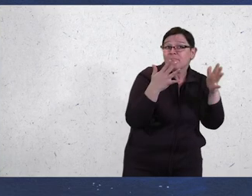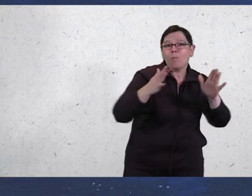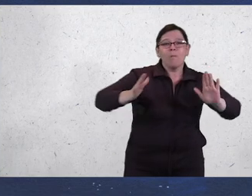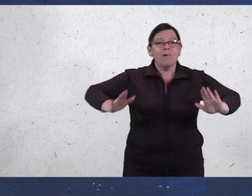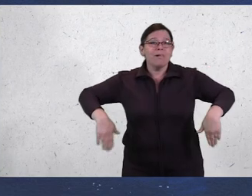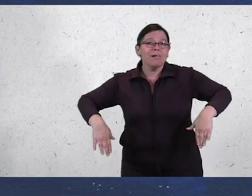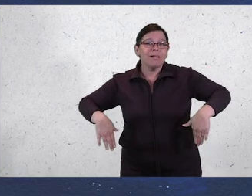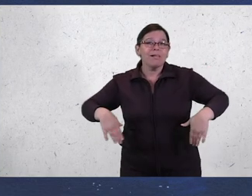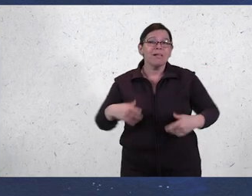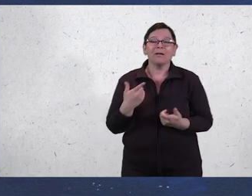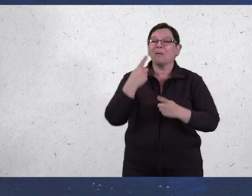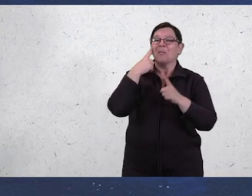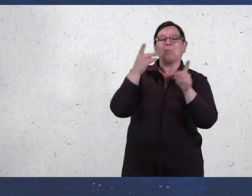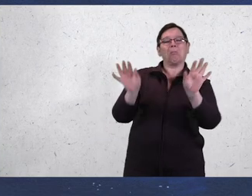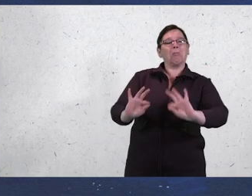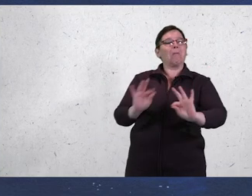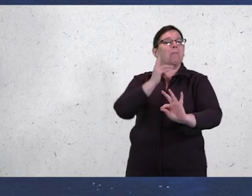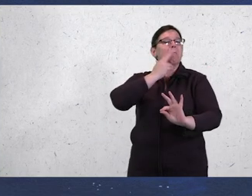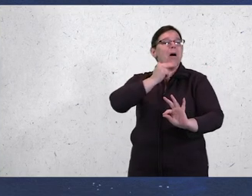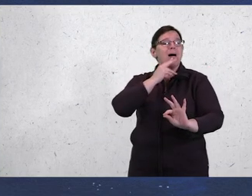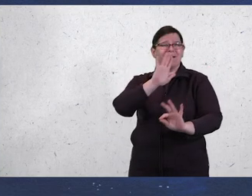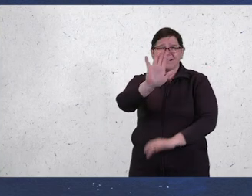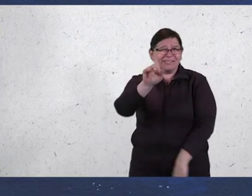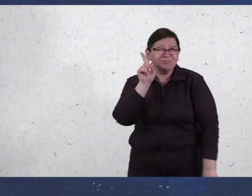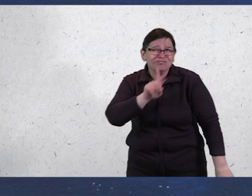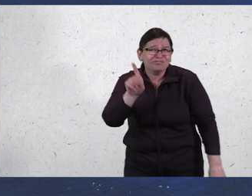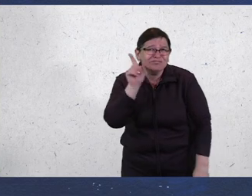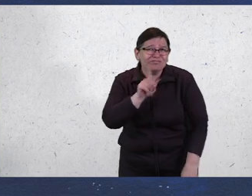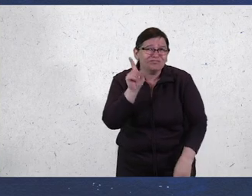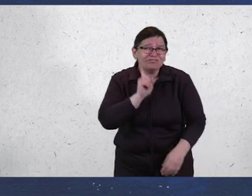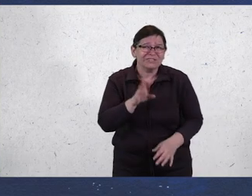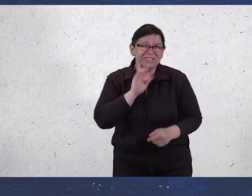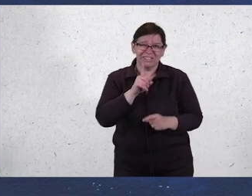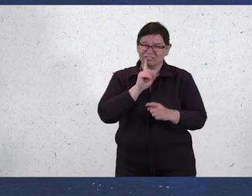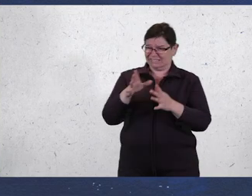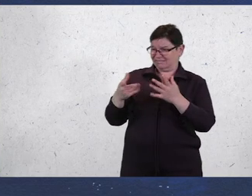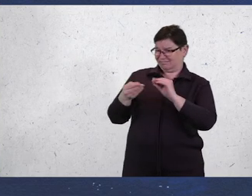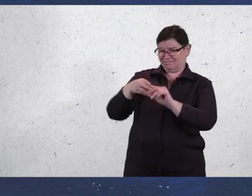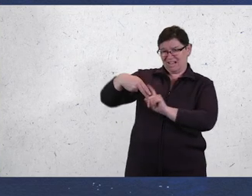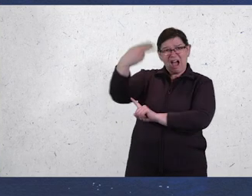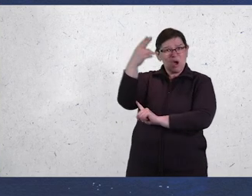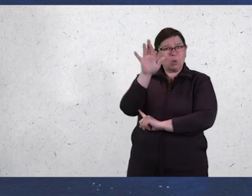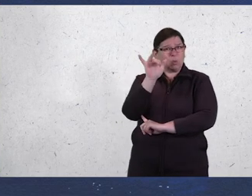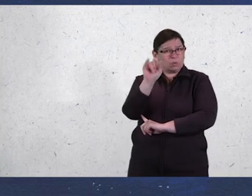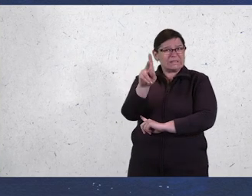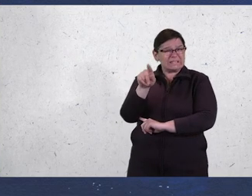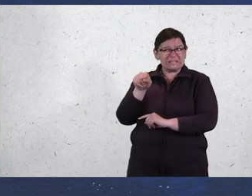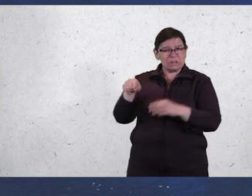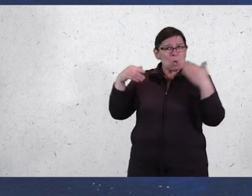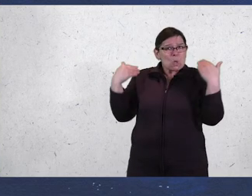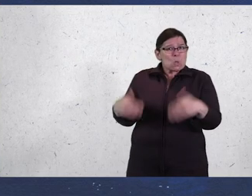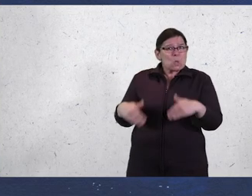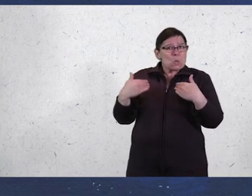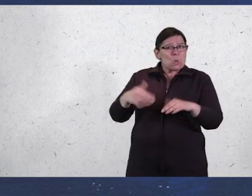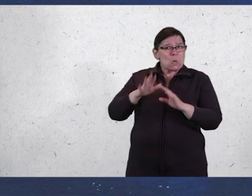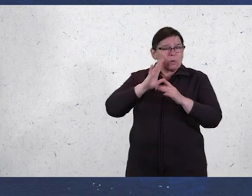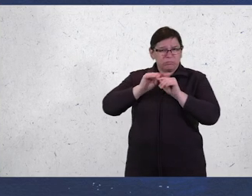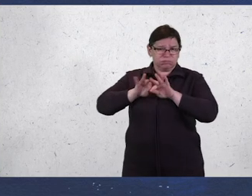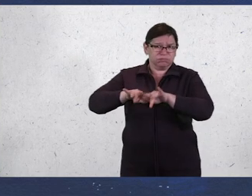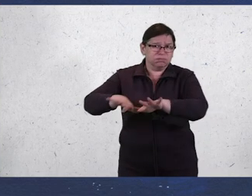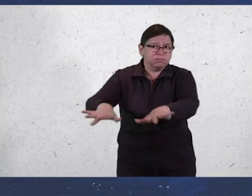vaccinated or not, the notion of mild cases is a myth, as those are the cases at highest risk of sequelae.